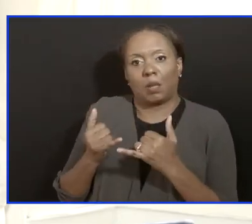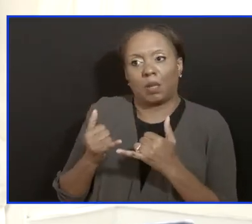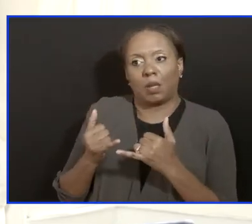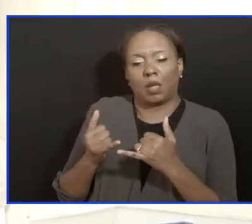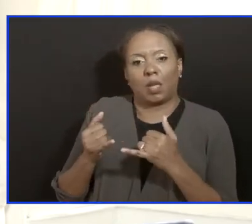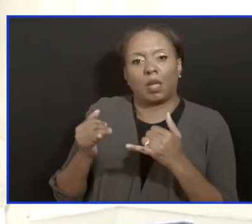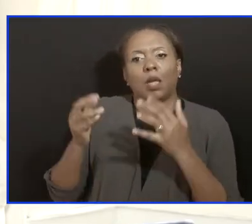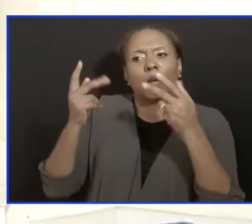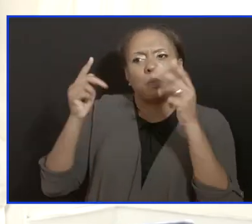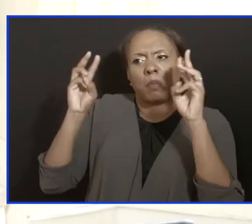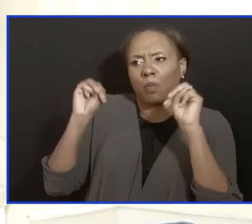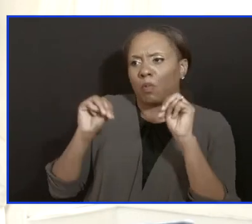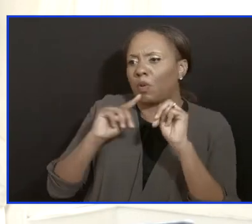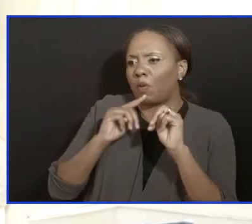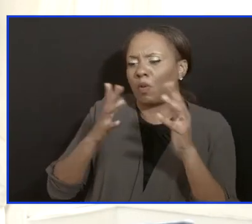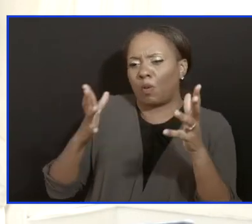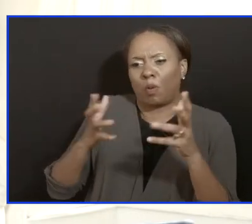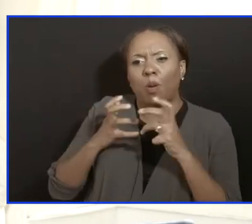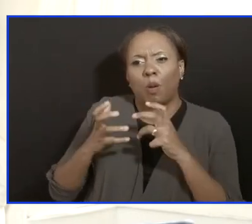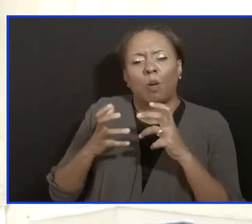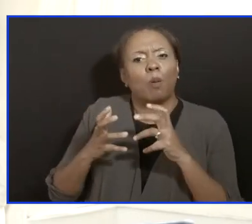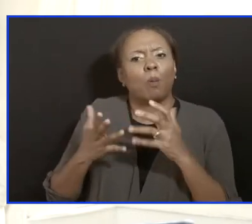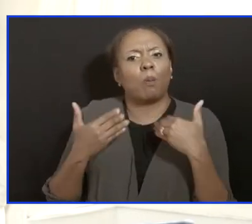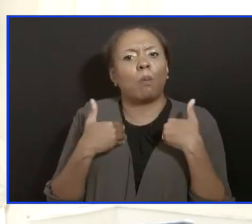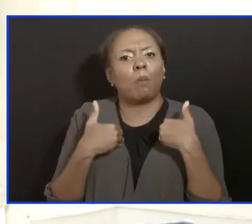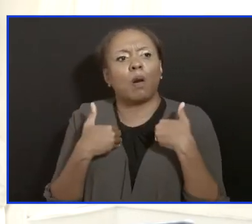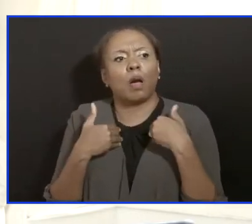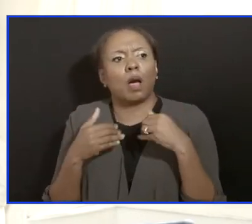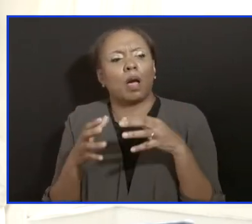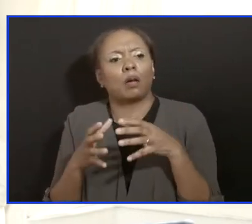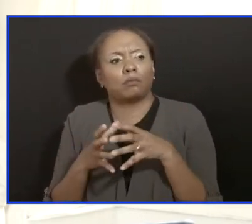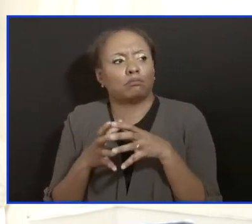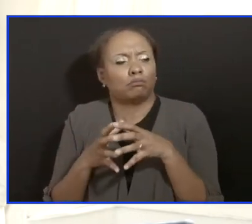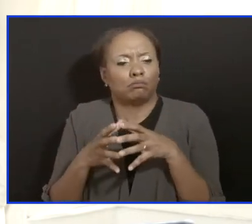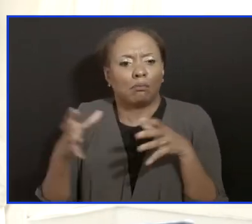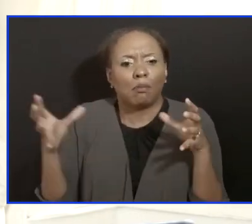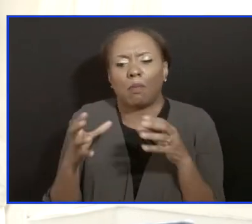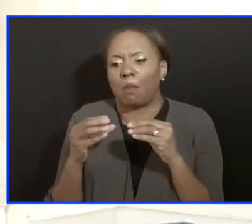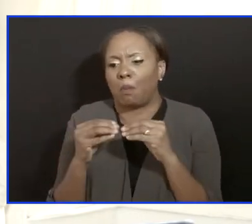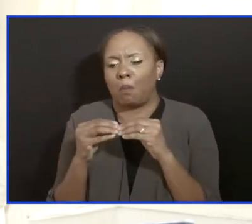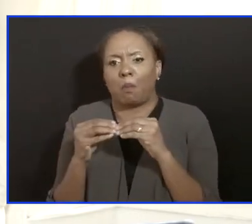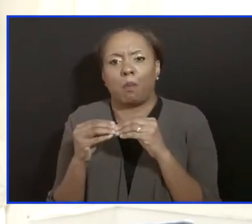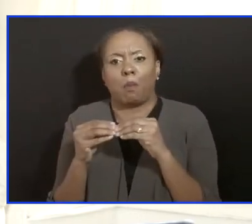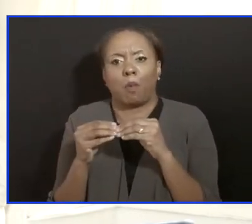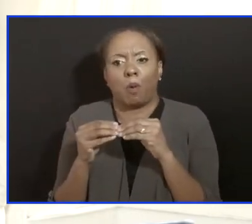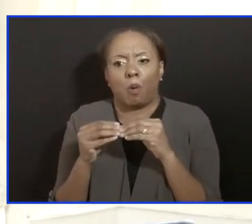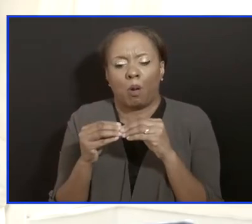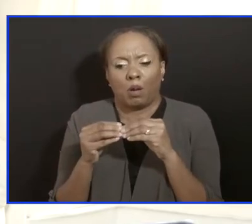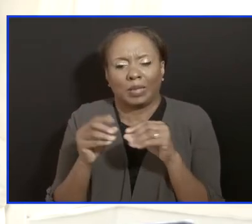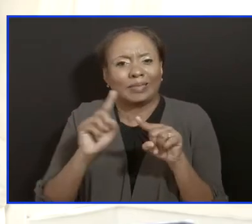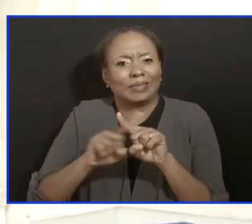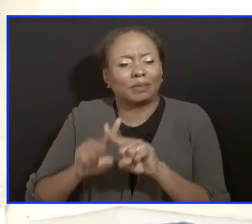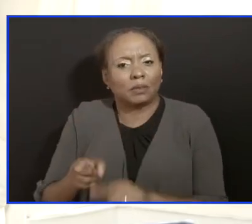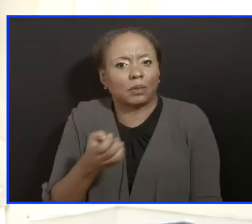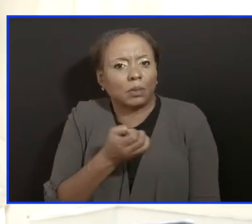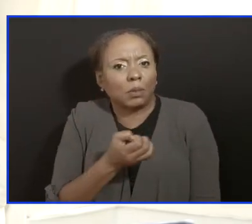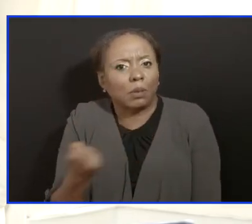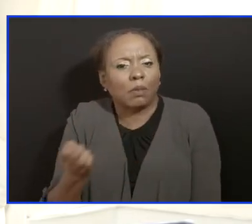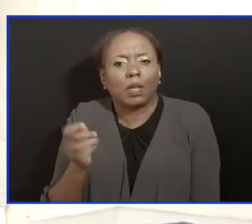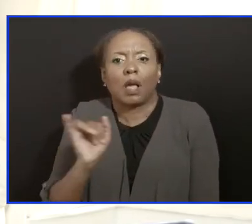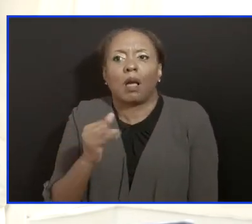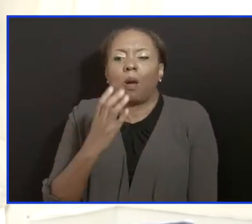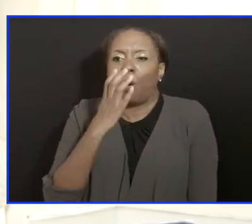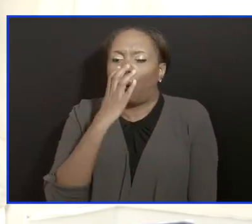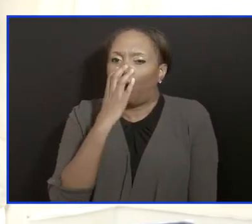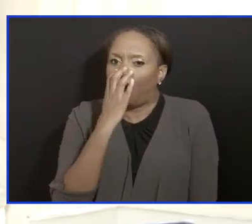to push to get that area fully oxygenated and secondary, which really makes it into primary, which I honestly believe, as I sit here today, that